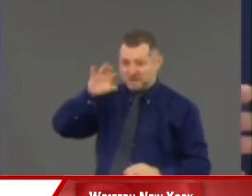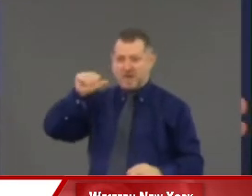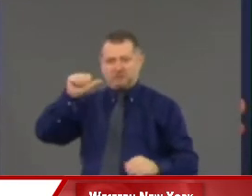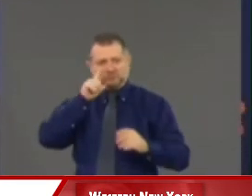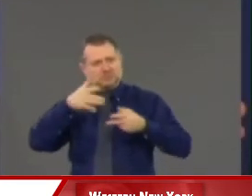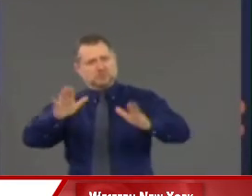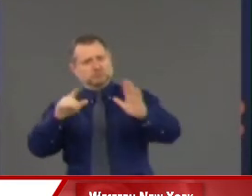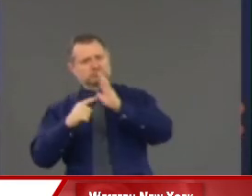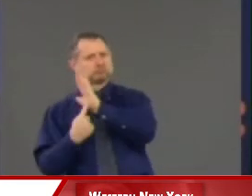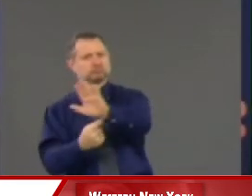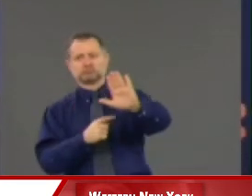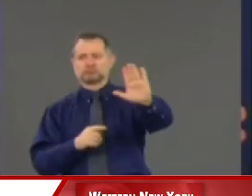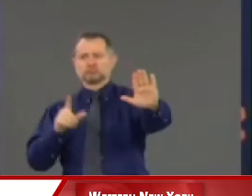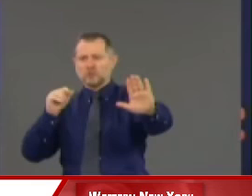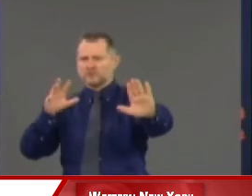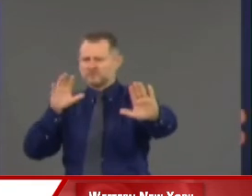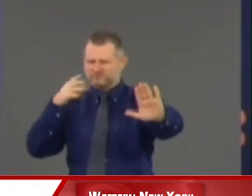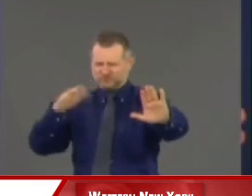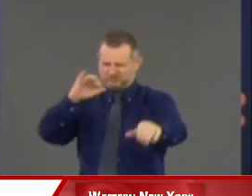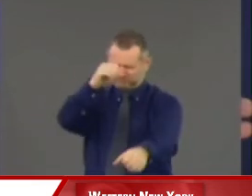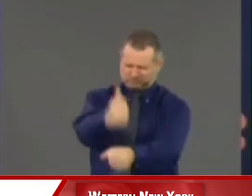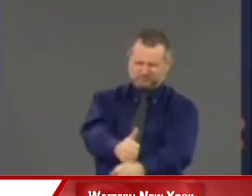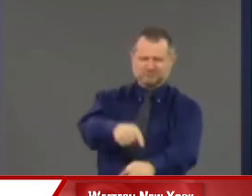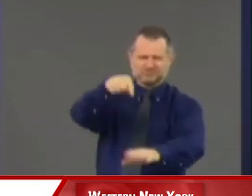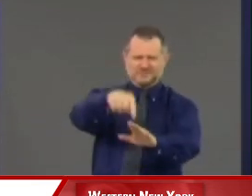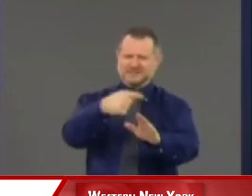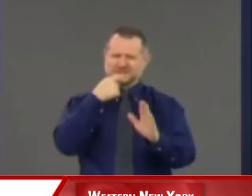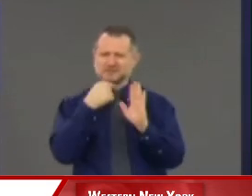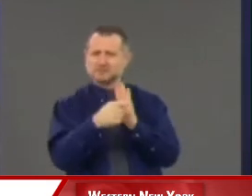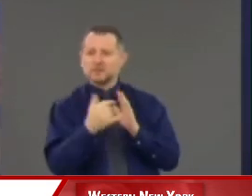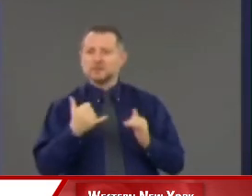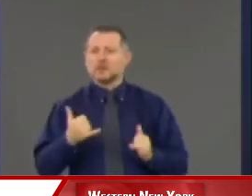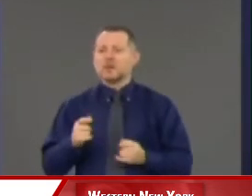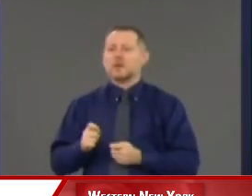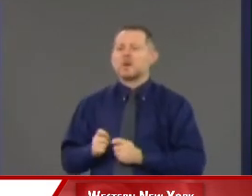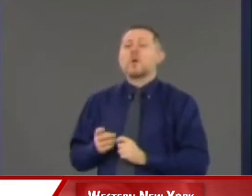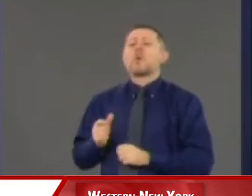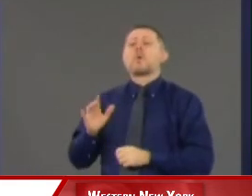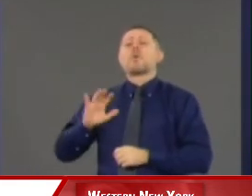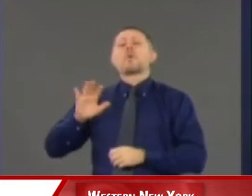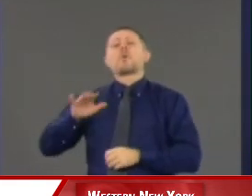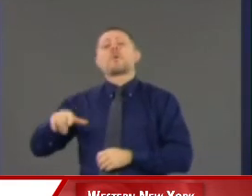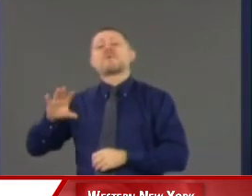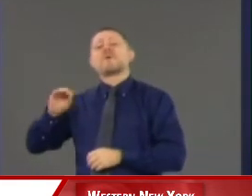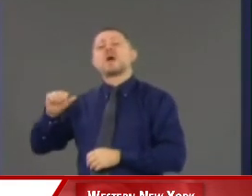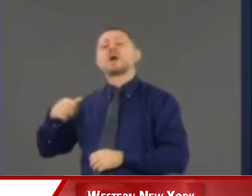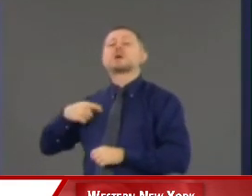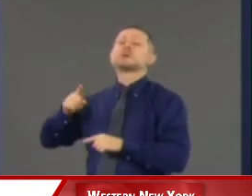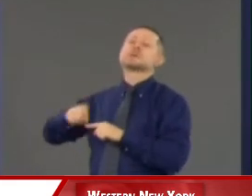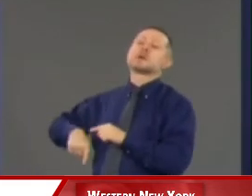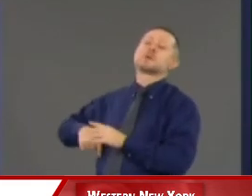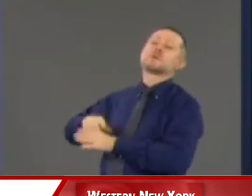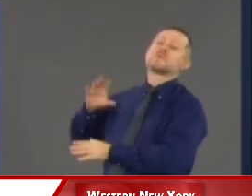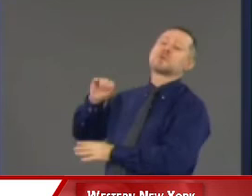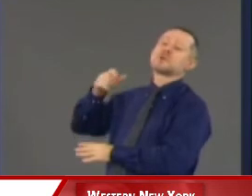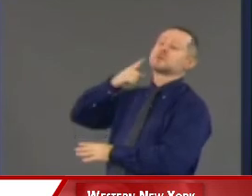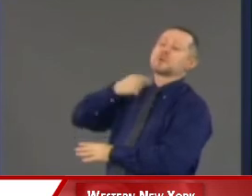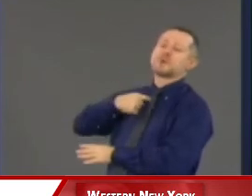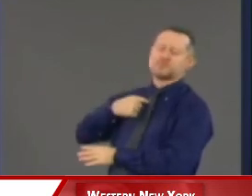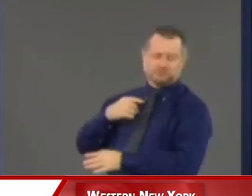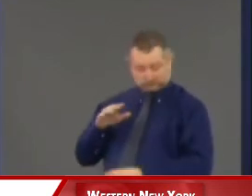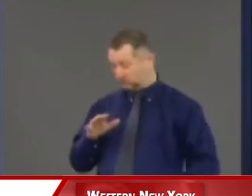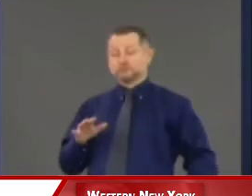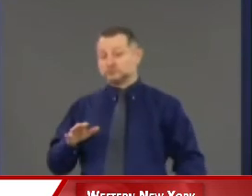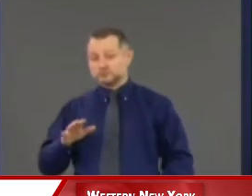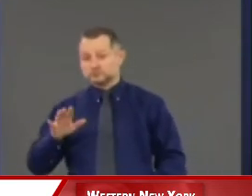And 50A was in existence. Then all of a sudden they decided they can't do it because of 50A. I give them a